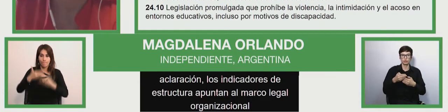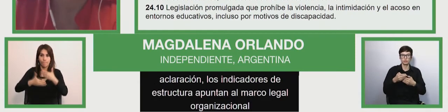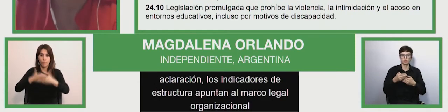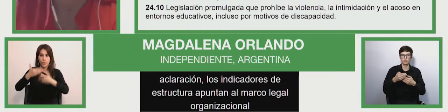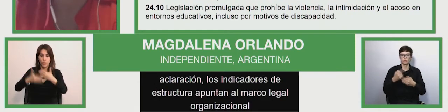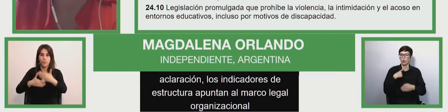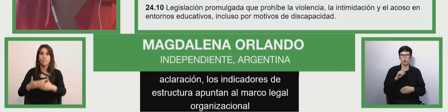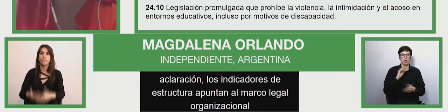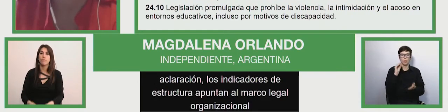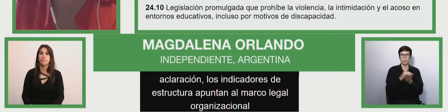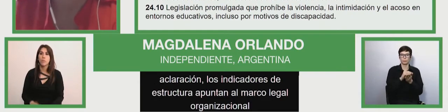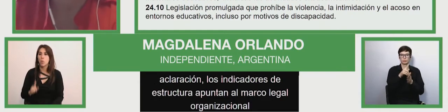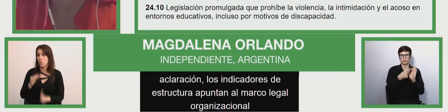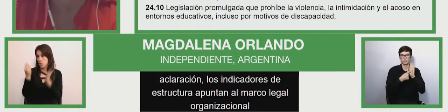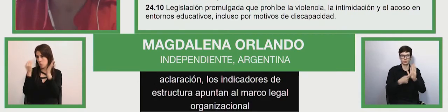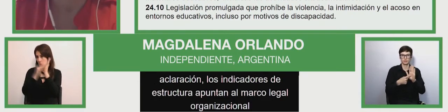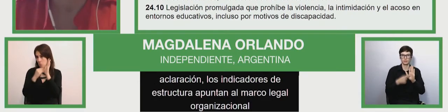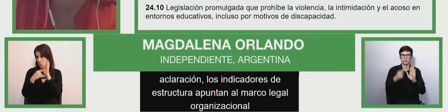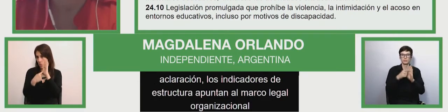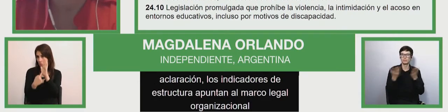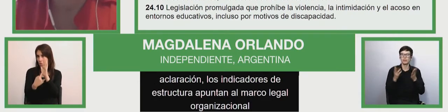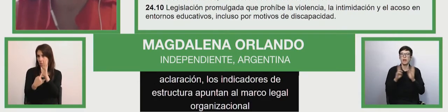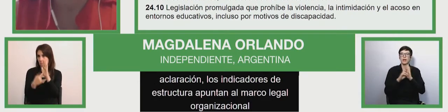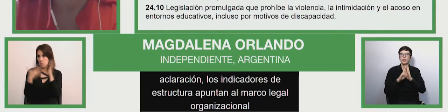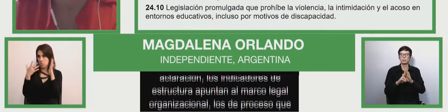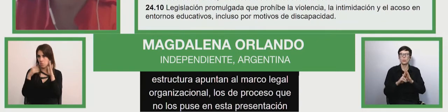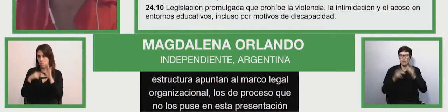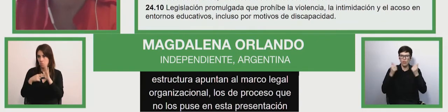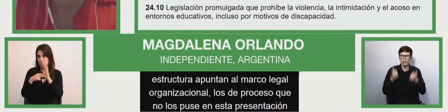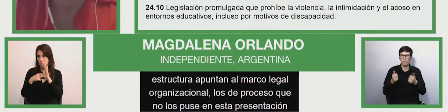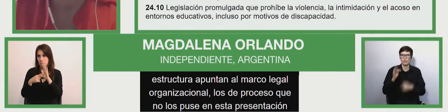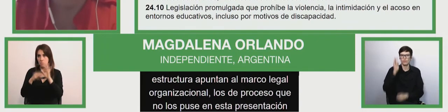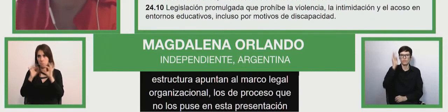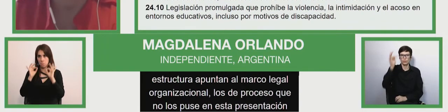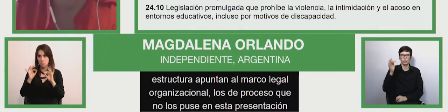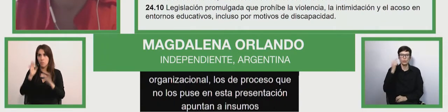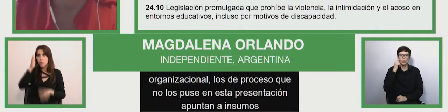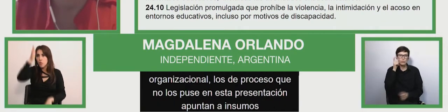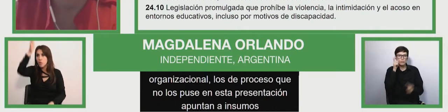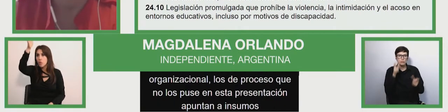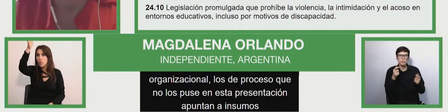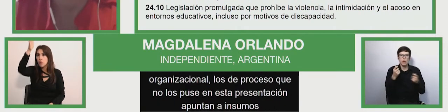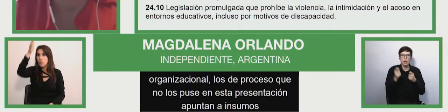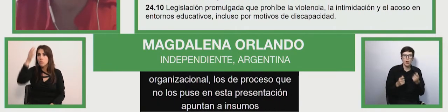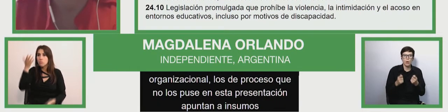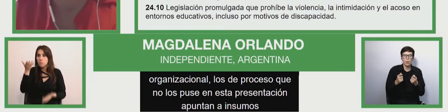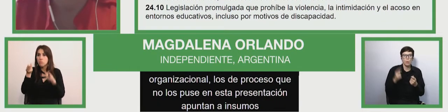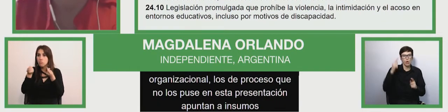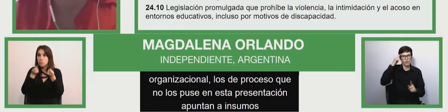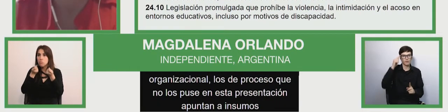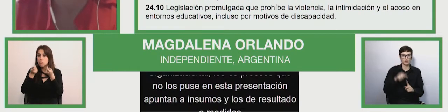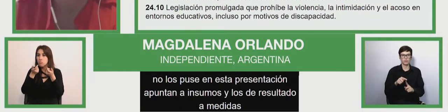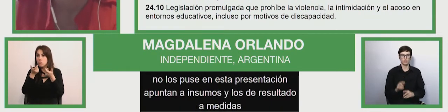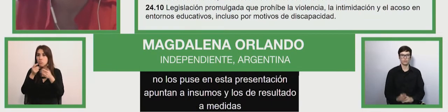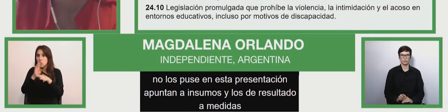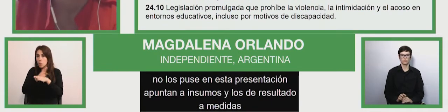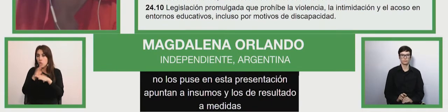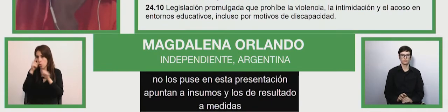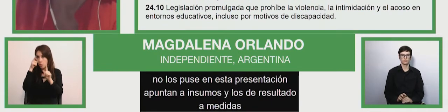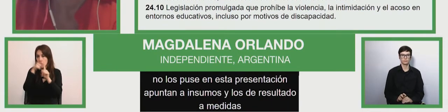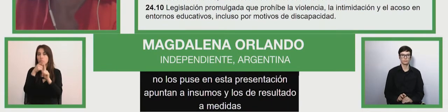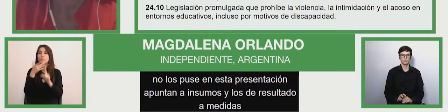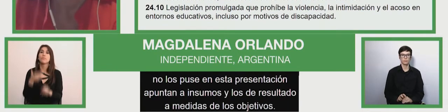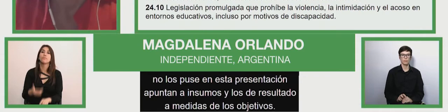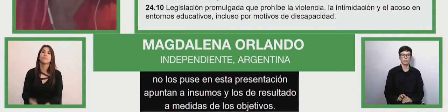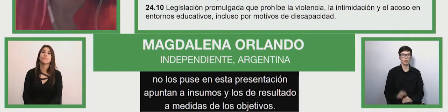aim at uh conducive results and measures in in in objective all these